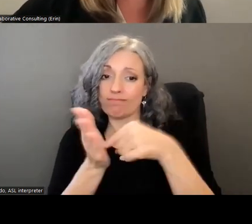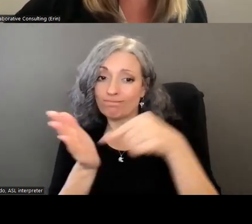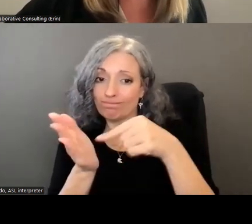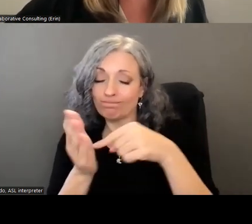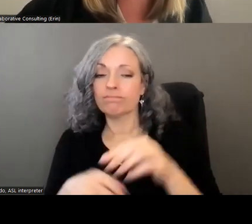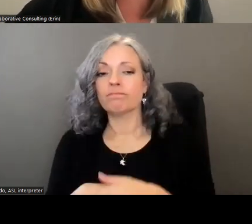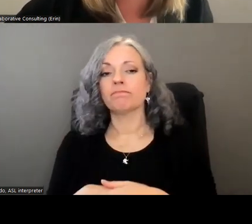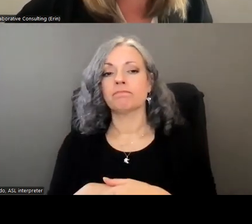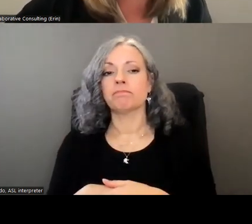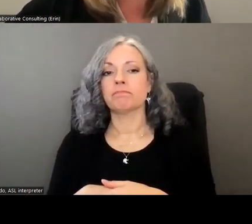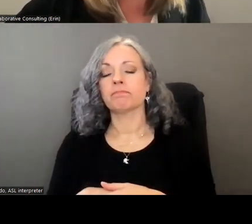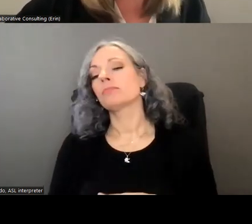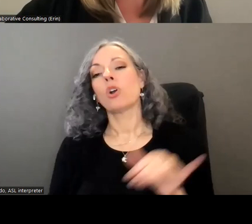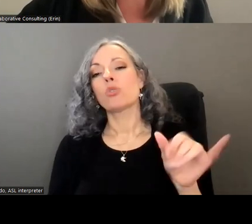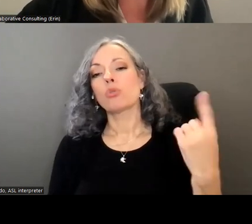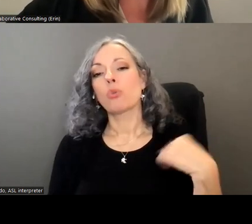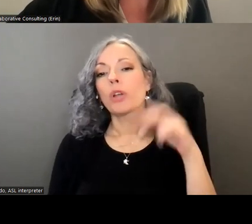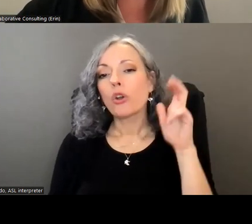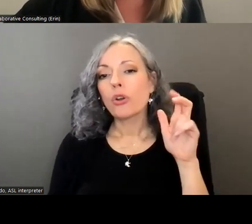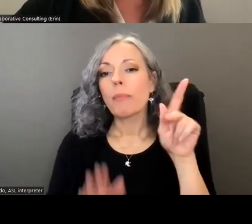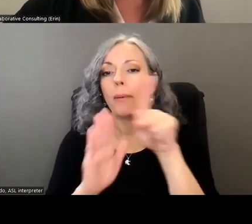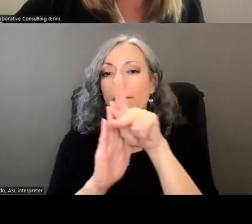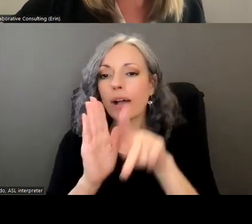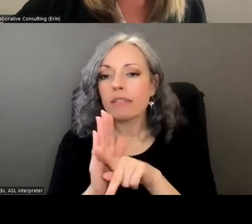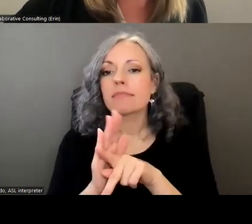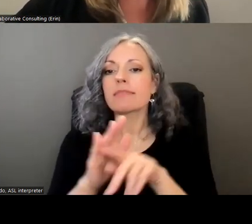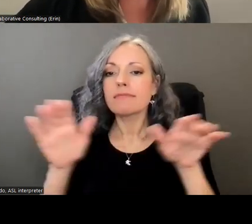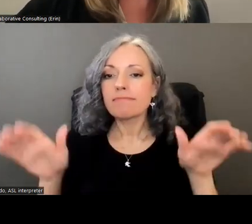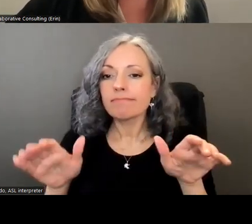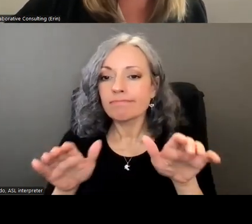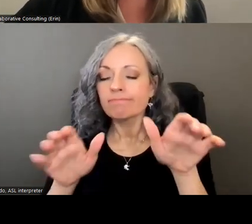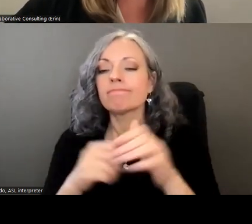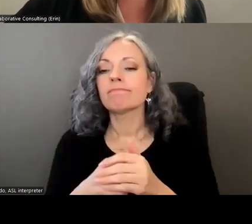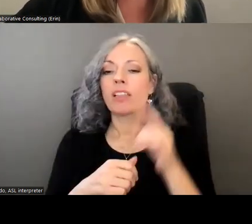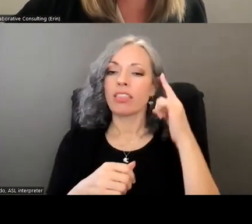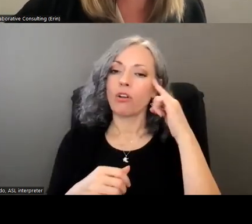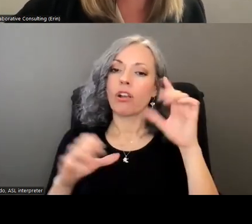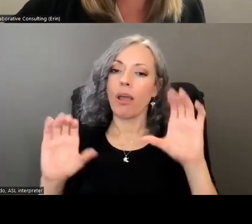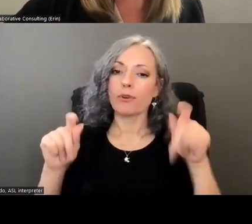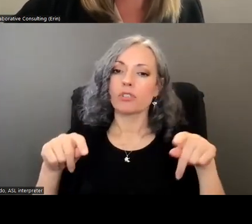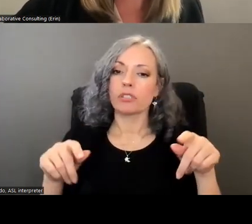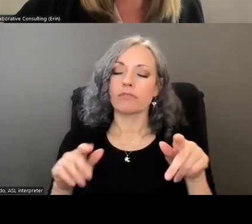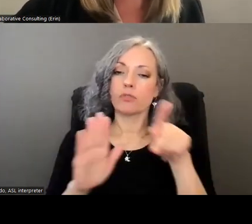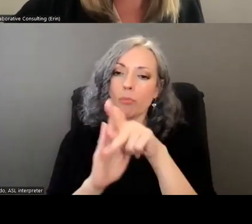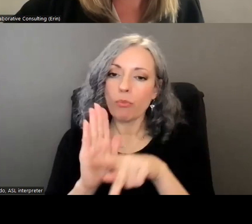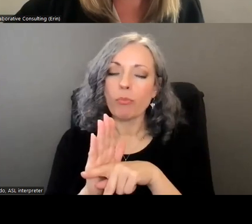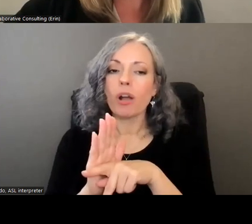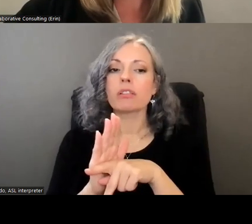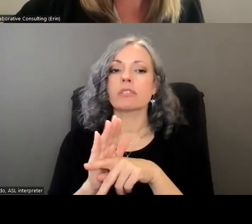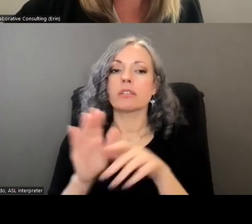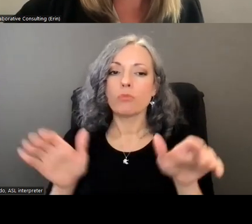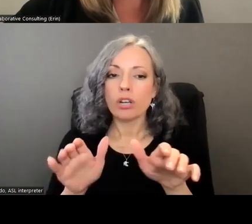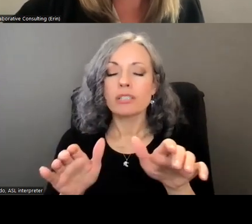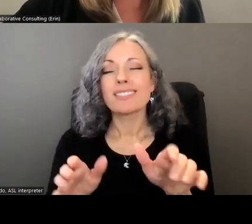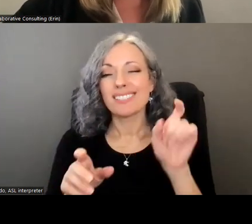we heard was about policies and practices they felt there are opportunities to make policies and practices within the triple a's more efficient